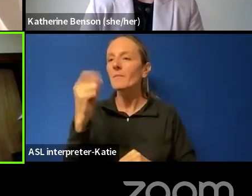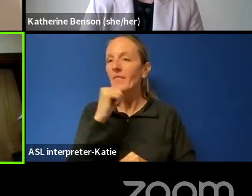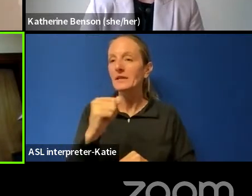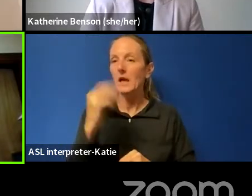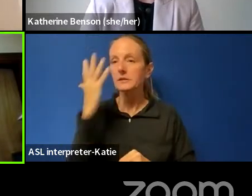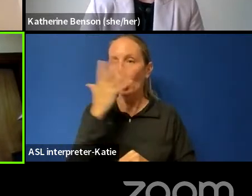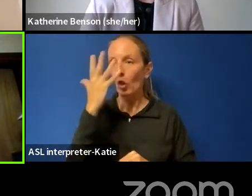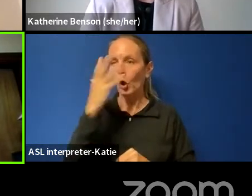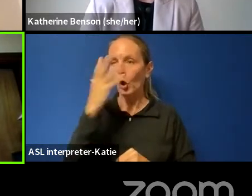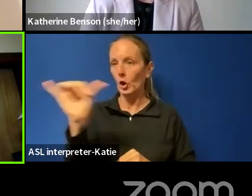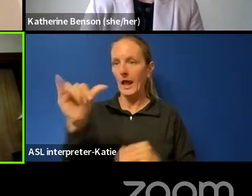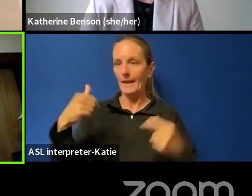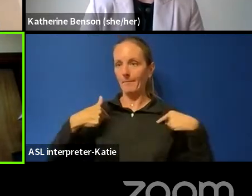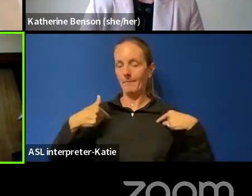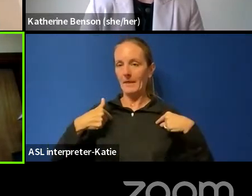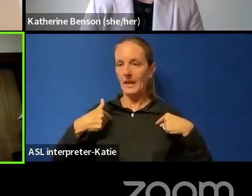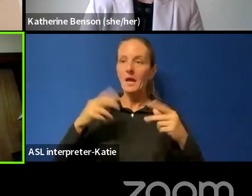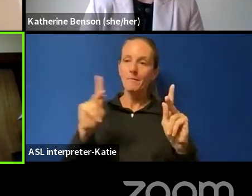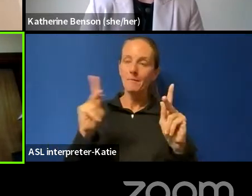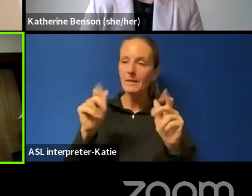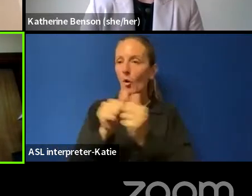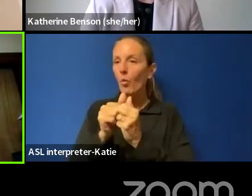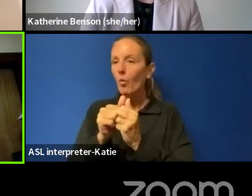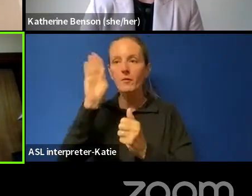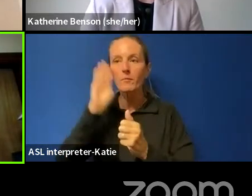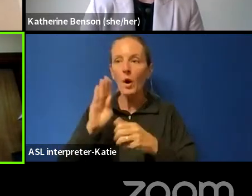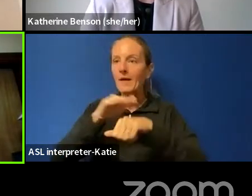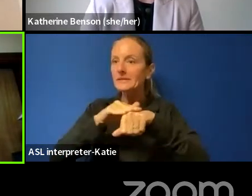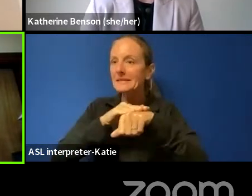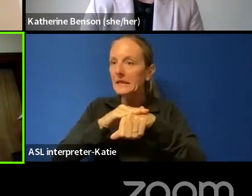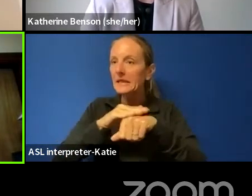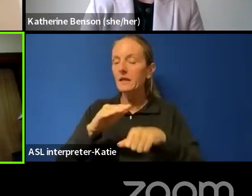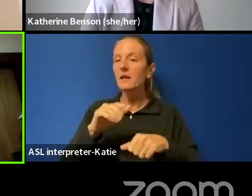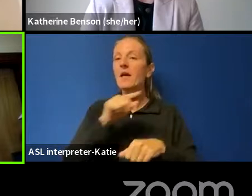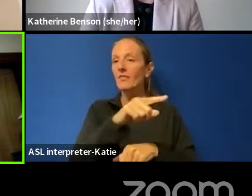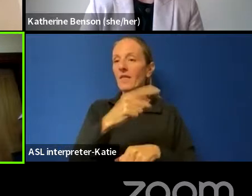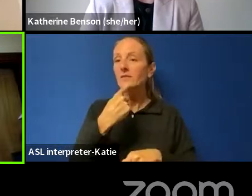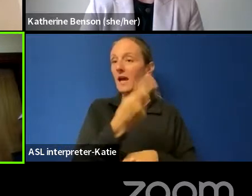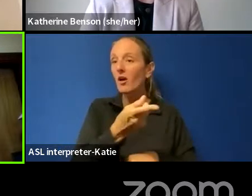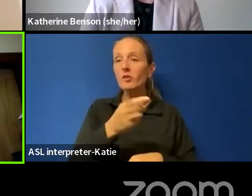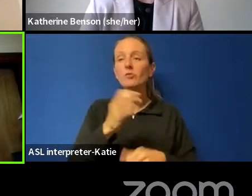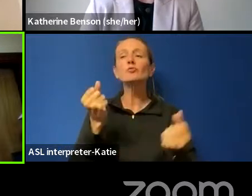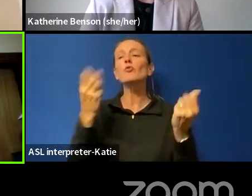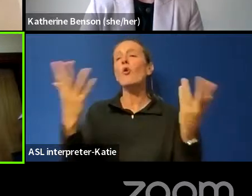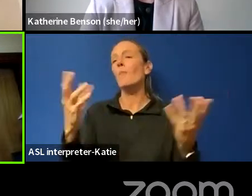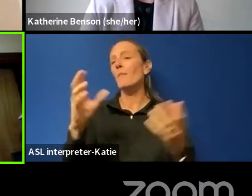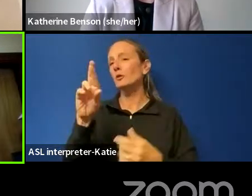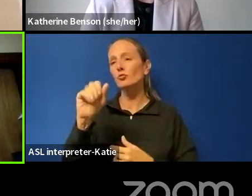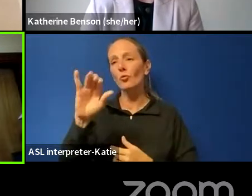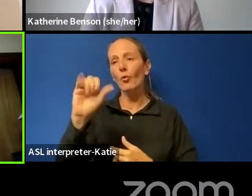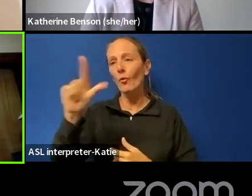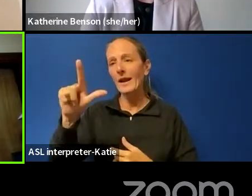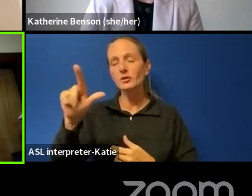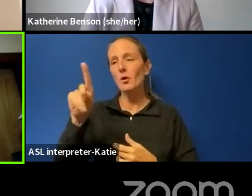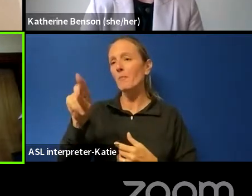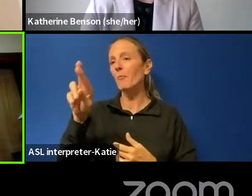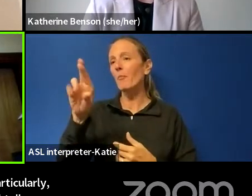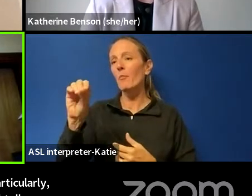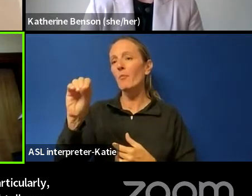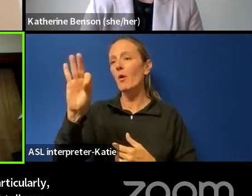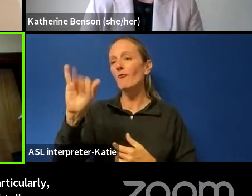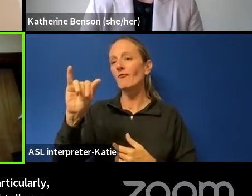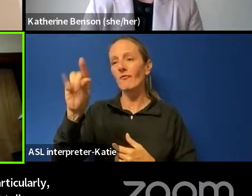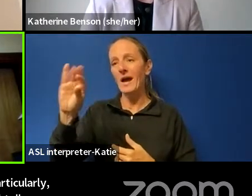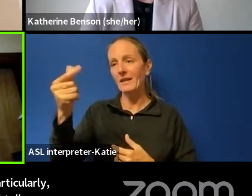people with brown skin, and they will tell you there is so much racial profiling that goes on. And to hear from the CBSA